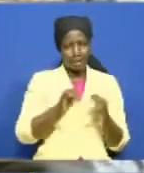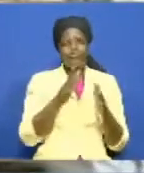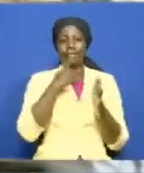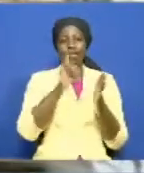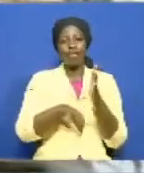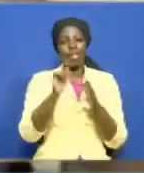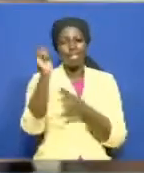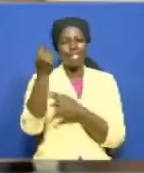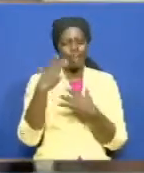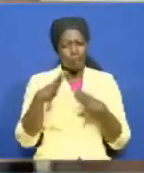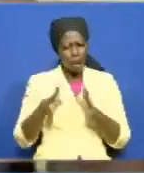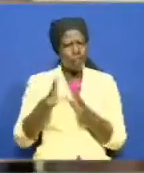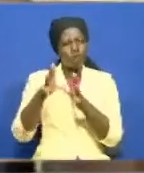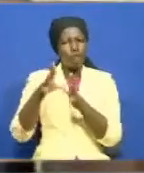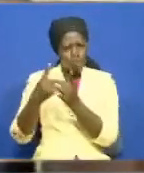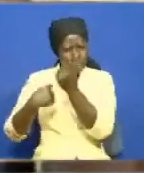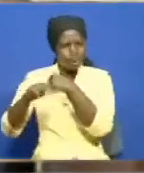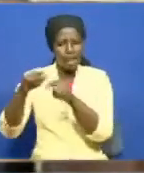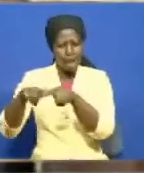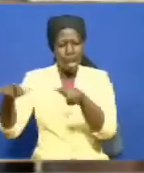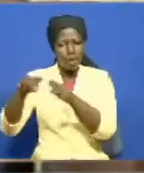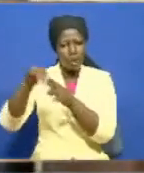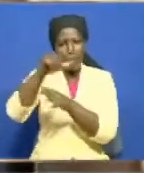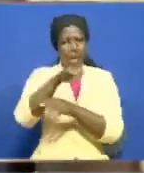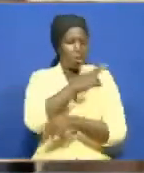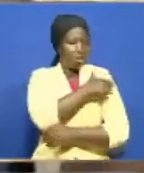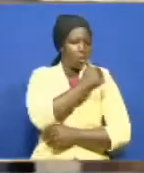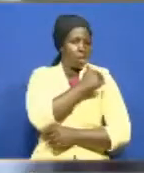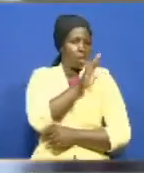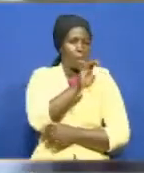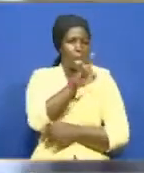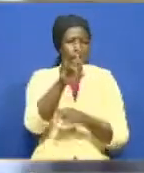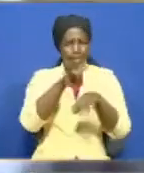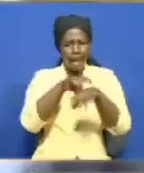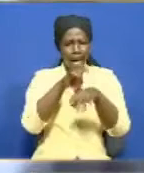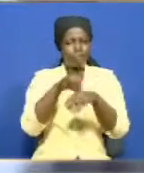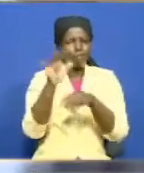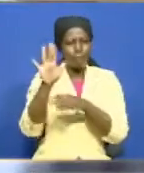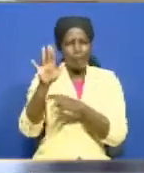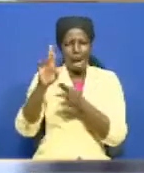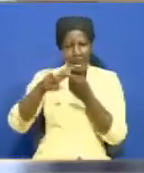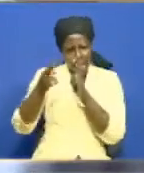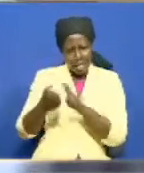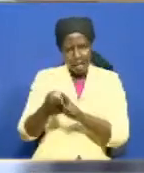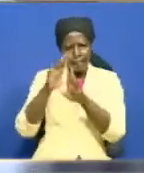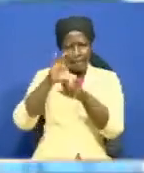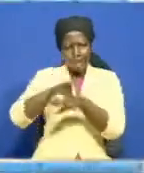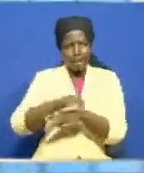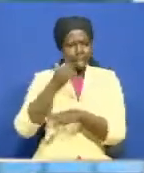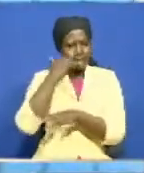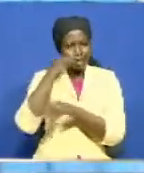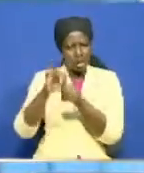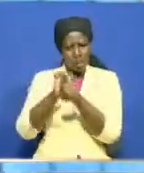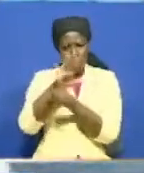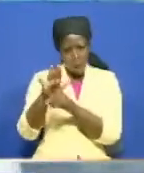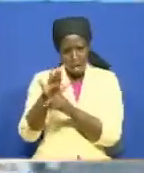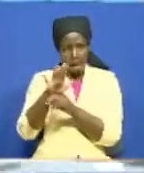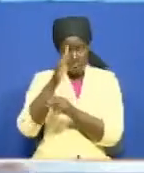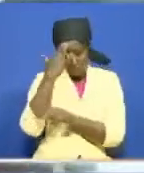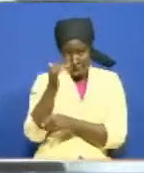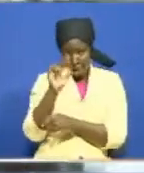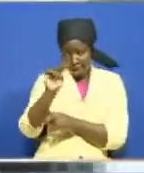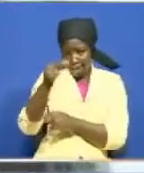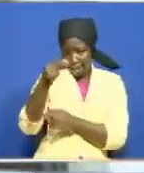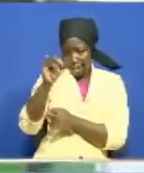and other property to settle hospital bills once they are keen, contract the COVID-19, as the National Hospital Insurance Fund,